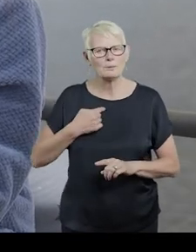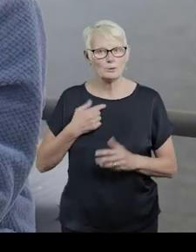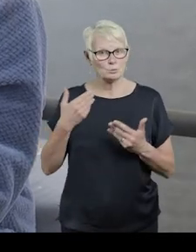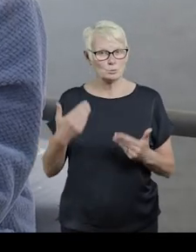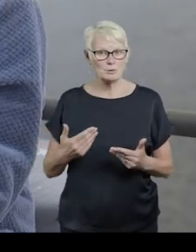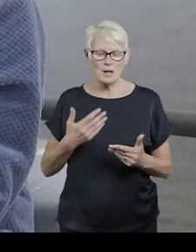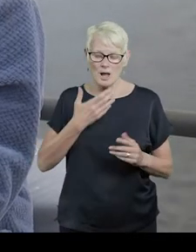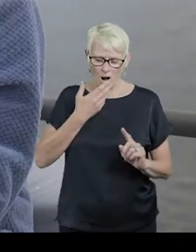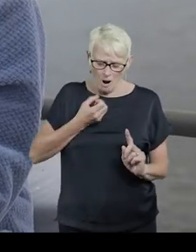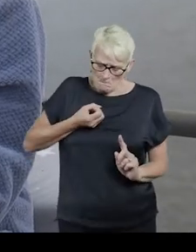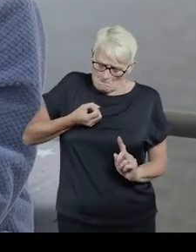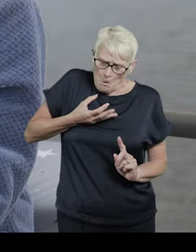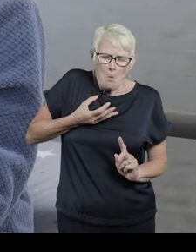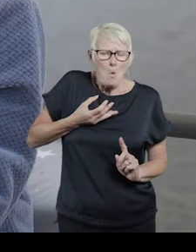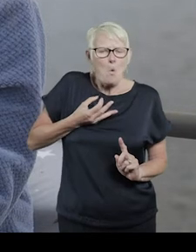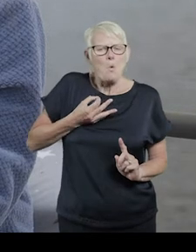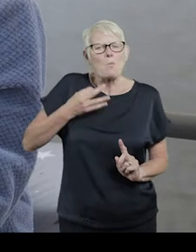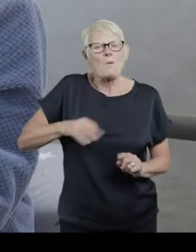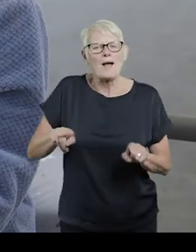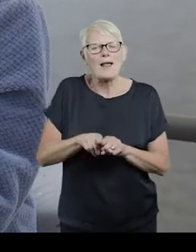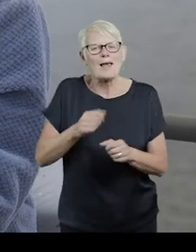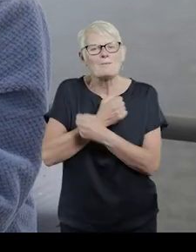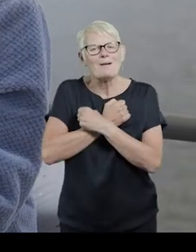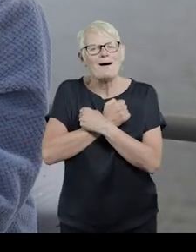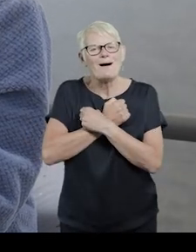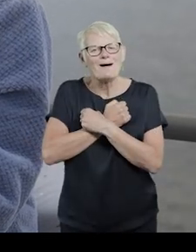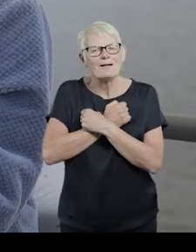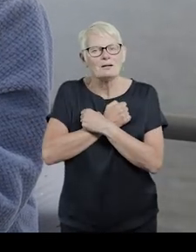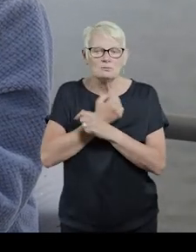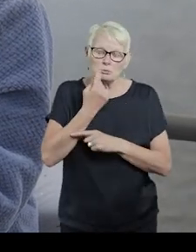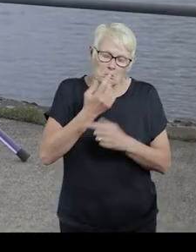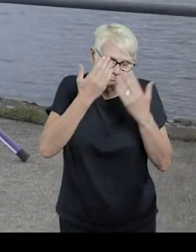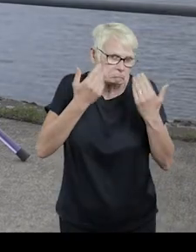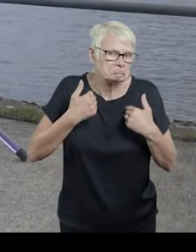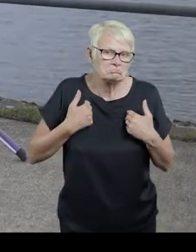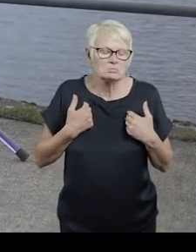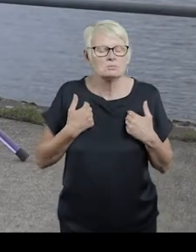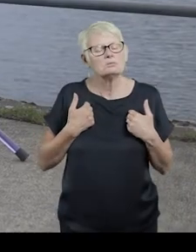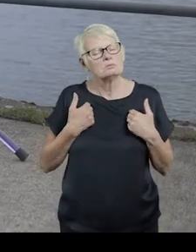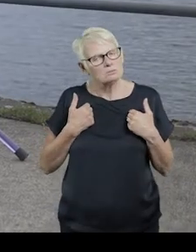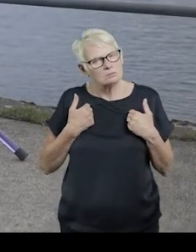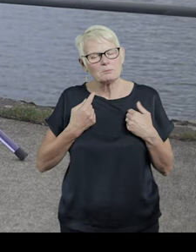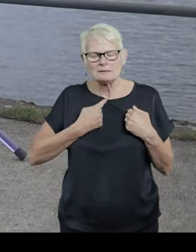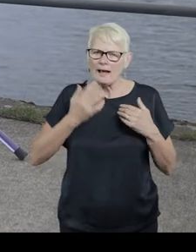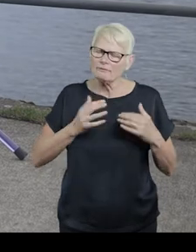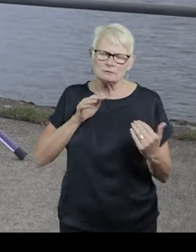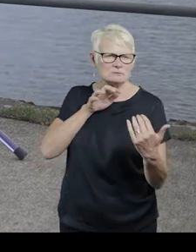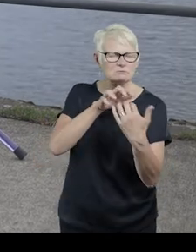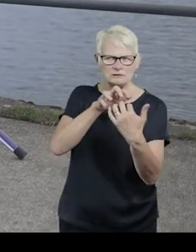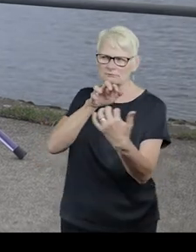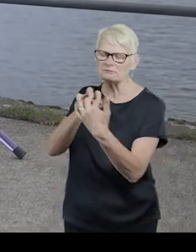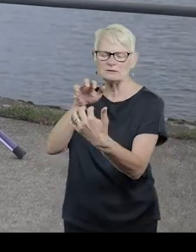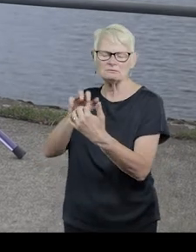away. Today it is white like polar bears. Tomorrow, who knows? Making